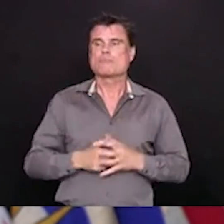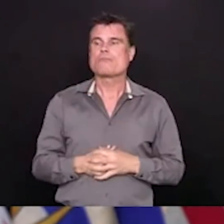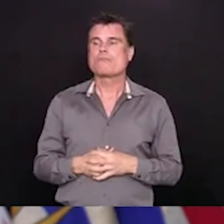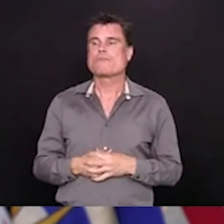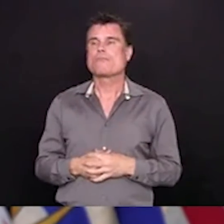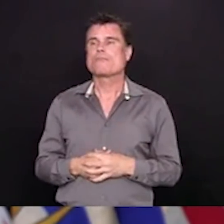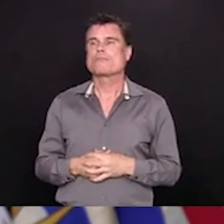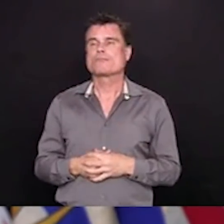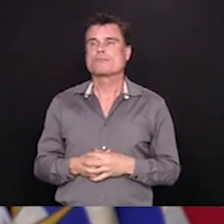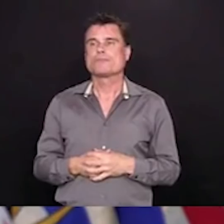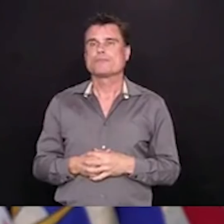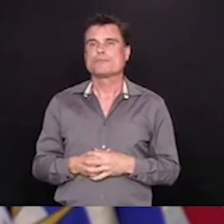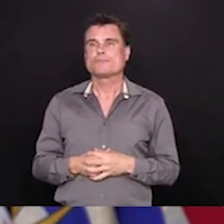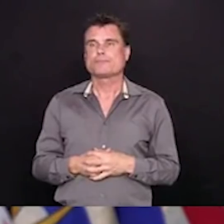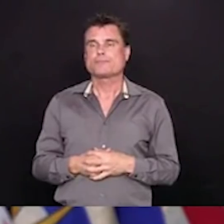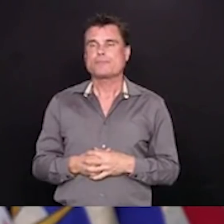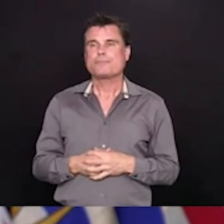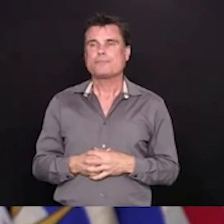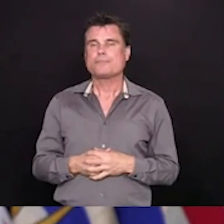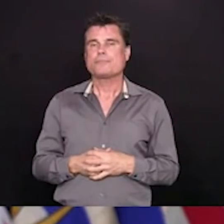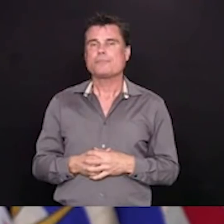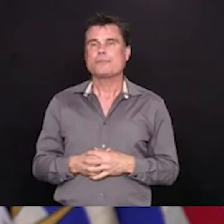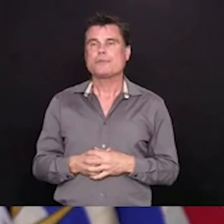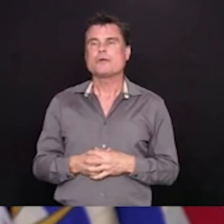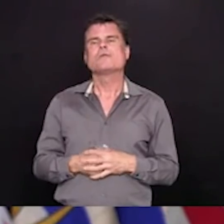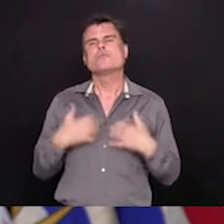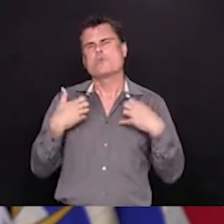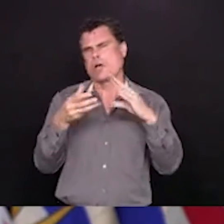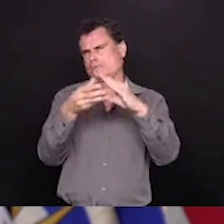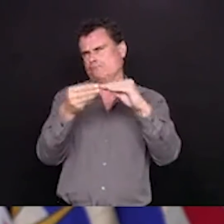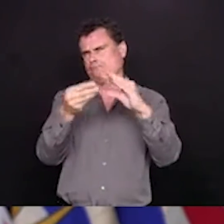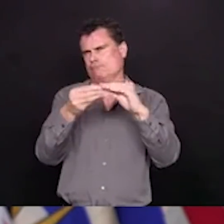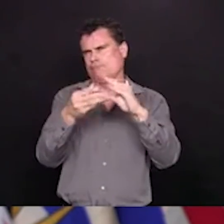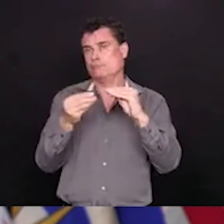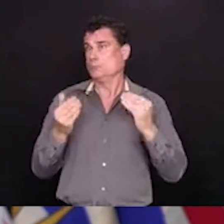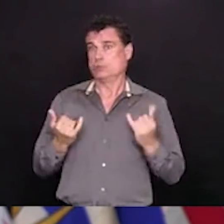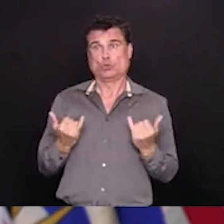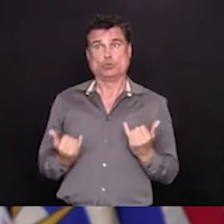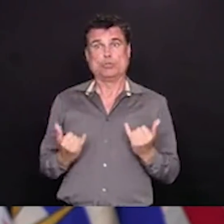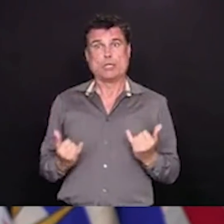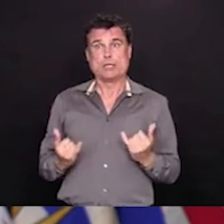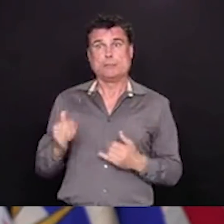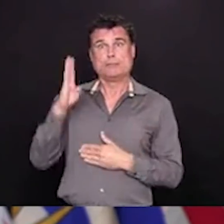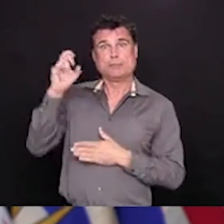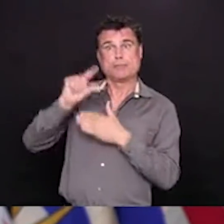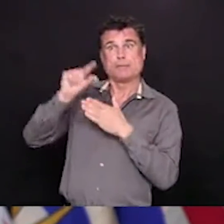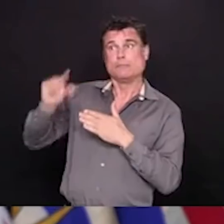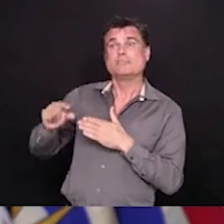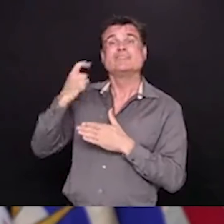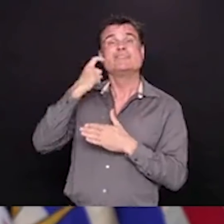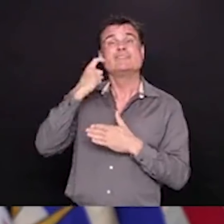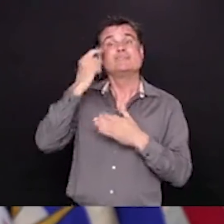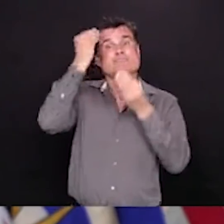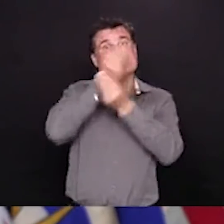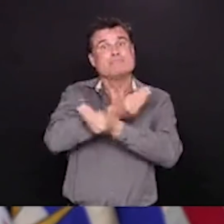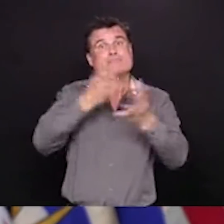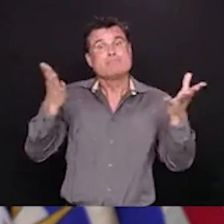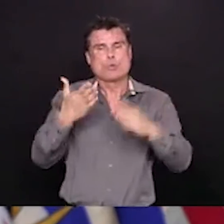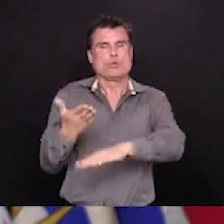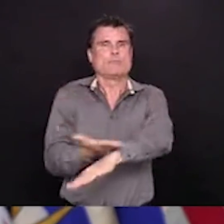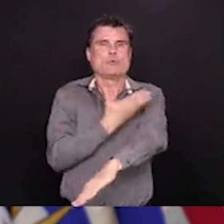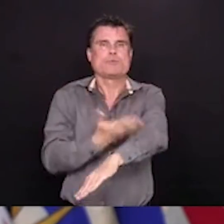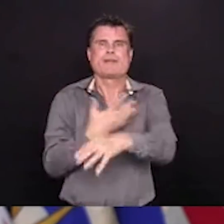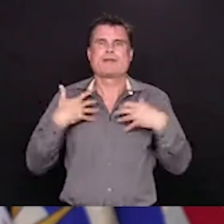the announcement earlier today of our rural remote and indigenous support strategy, that the framework that has been underway for